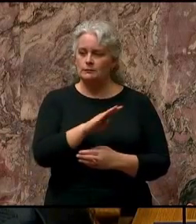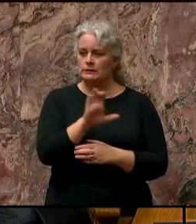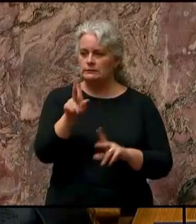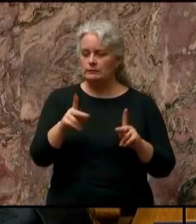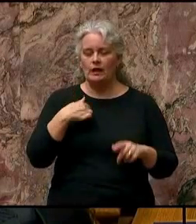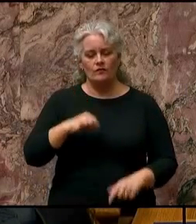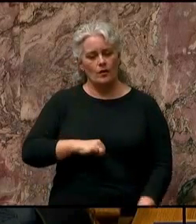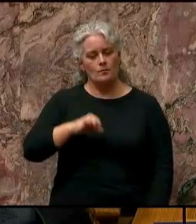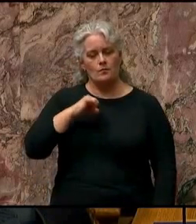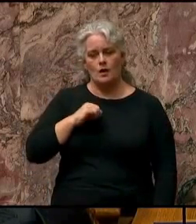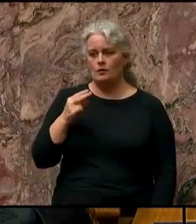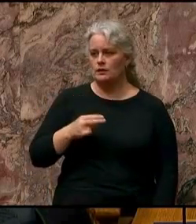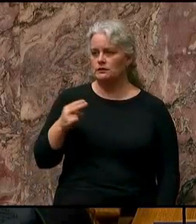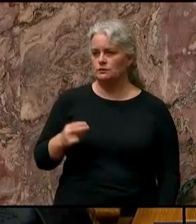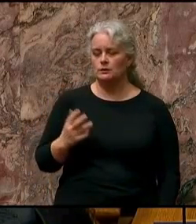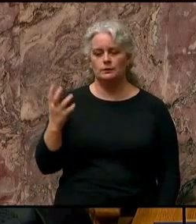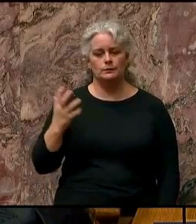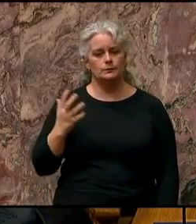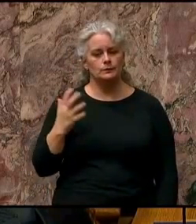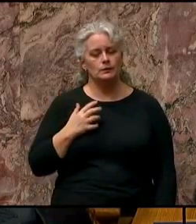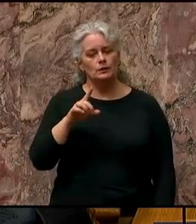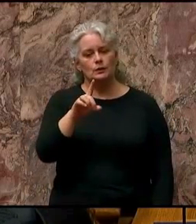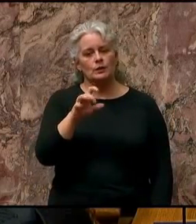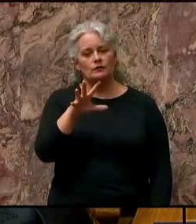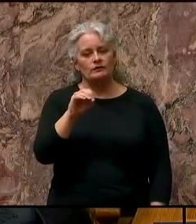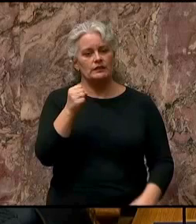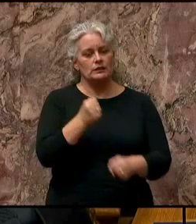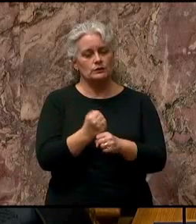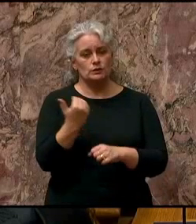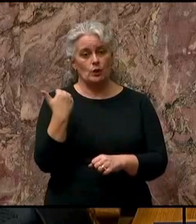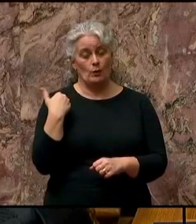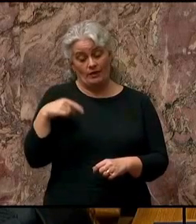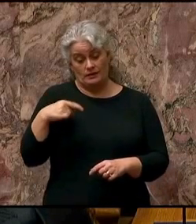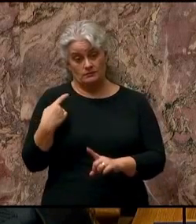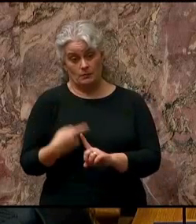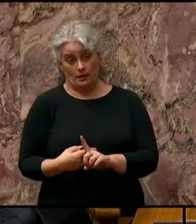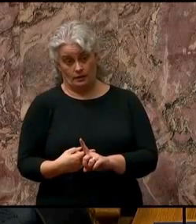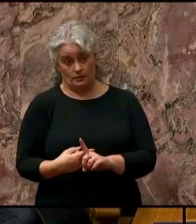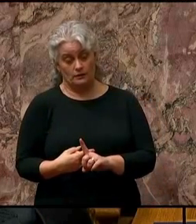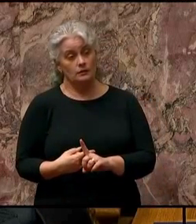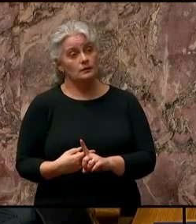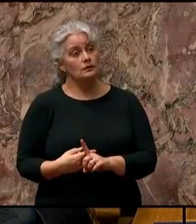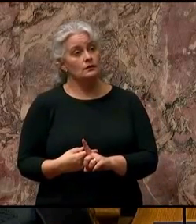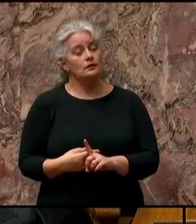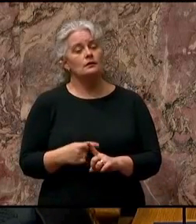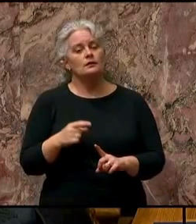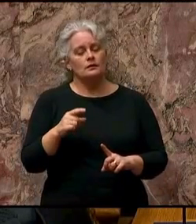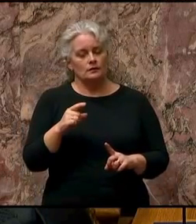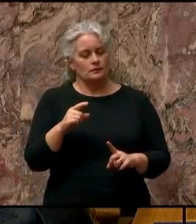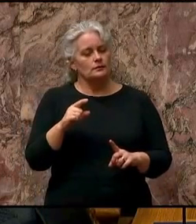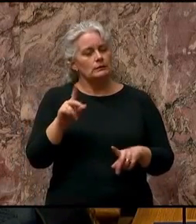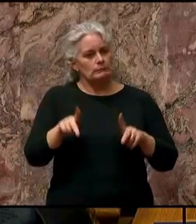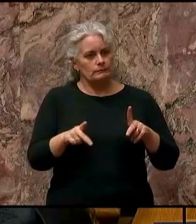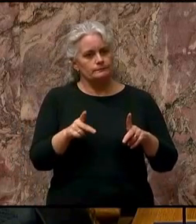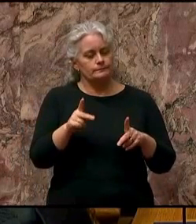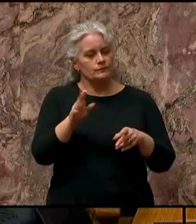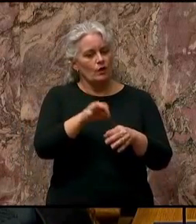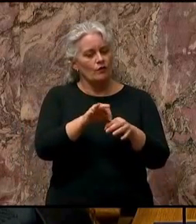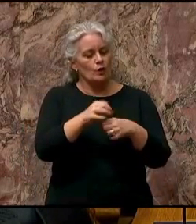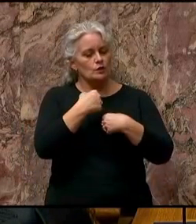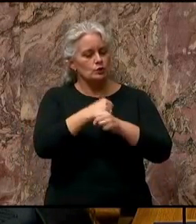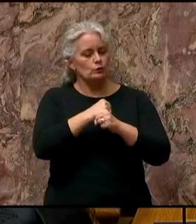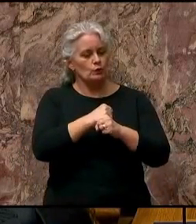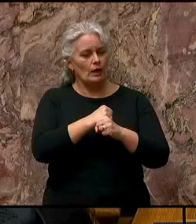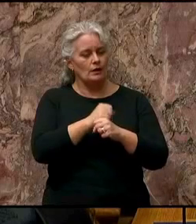proud history. 150 years ago this month, your predecessors voted to create Government House, the